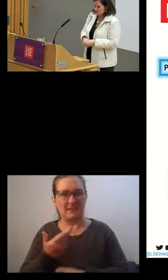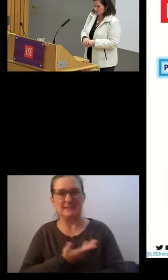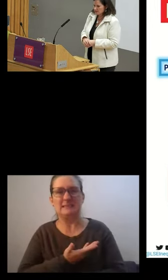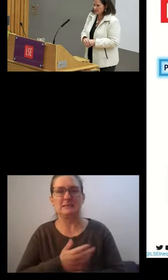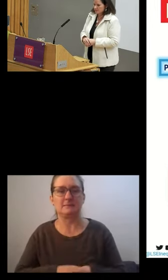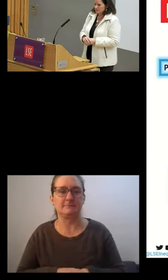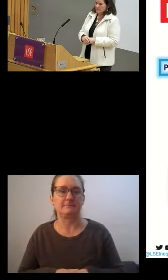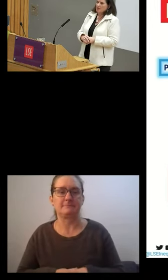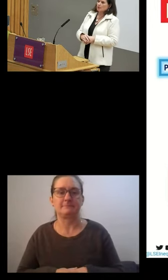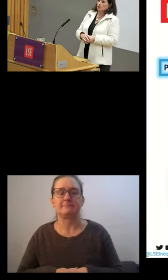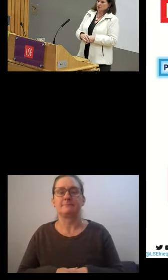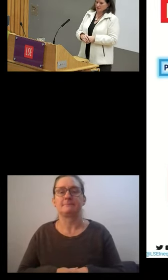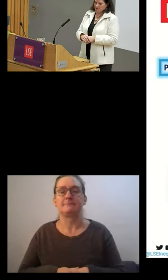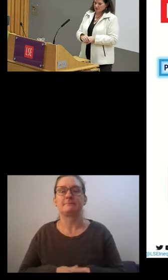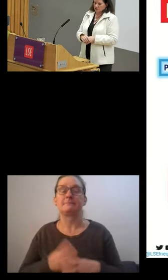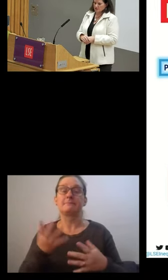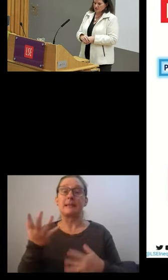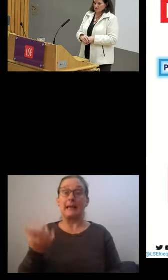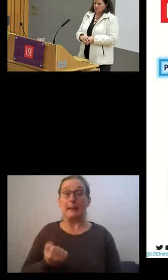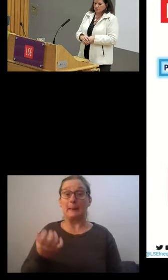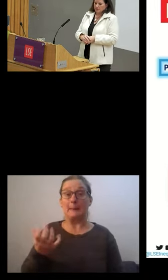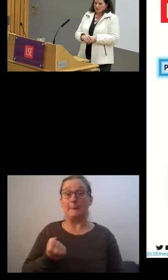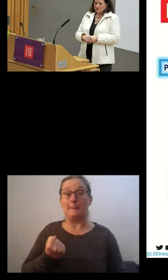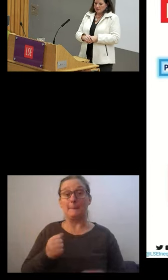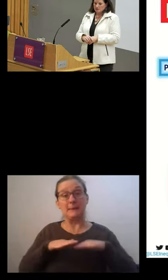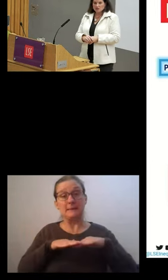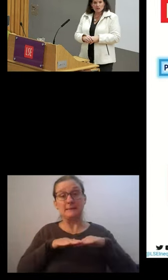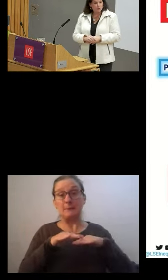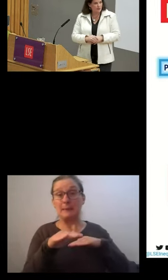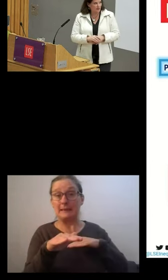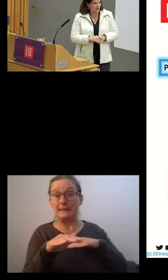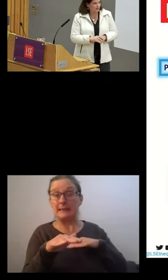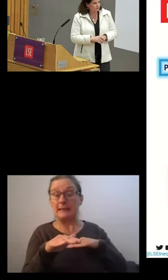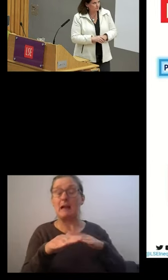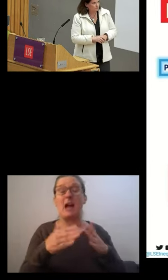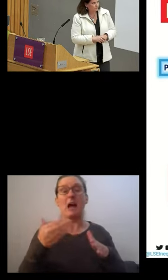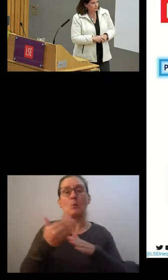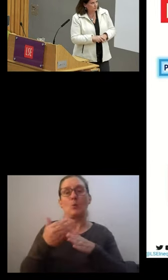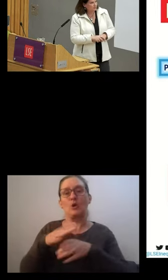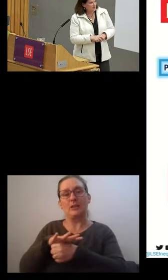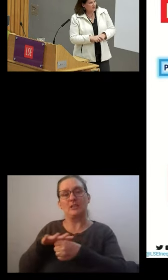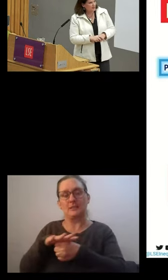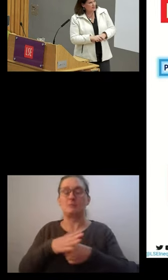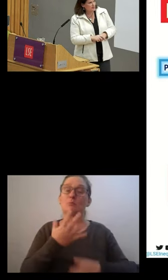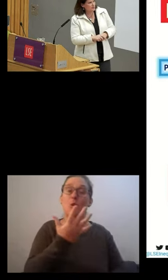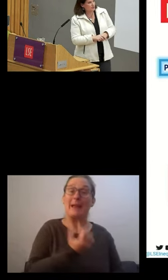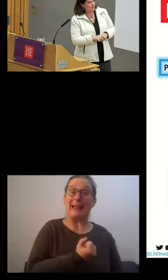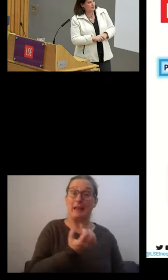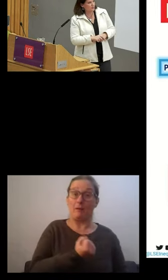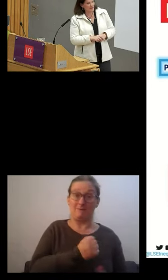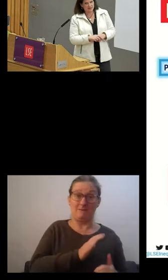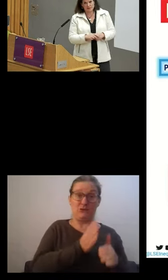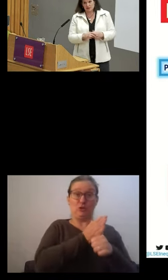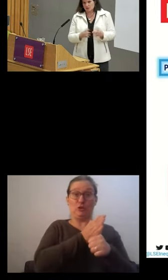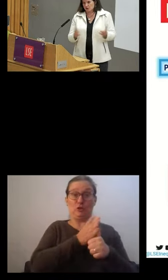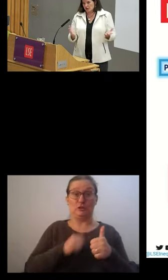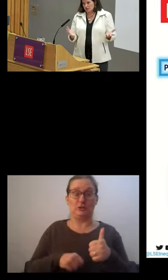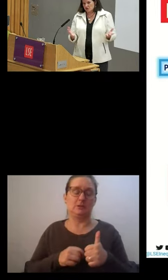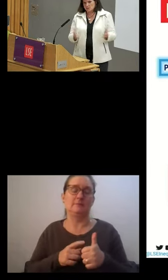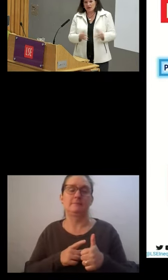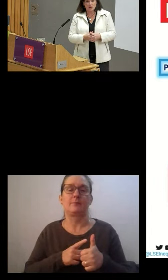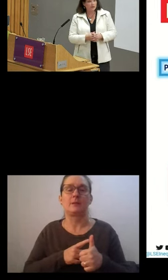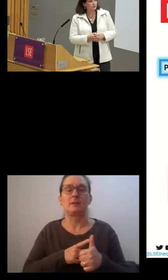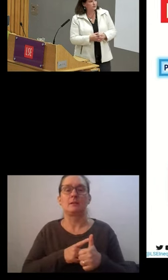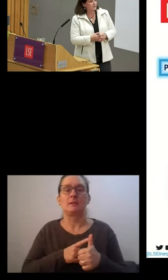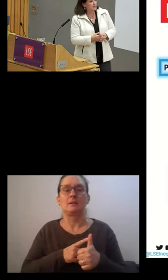stability and working conditions. So I'll start with income. In this dimension, we basically use